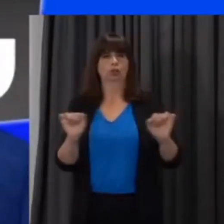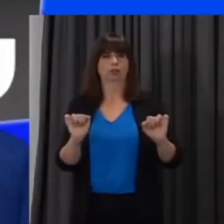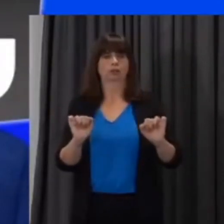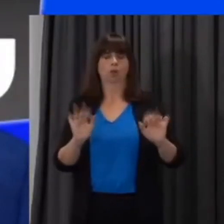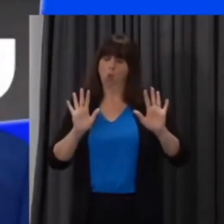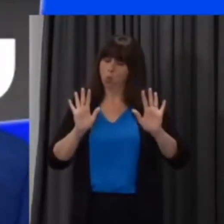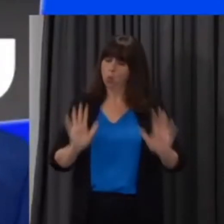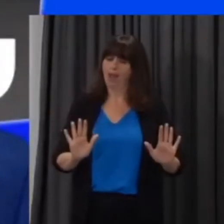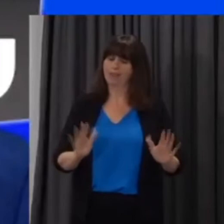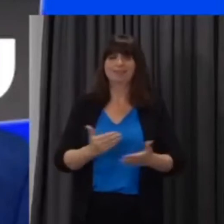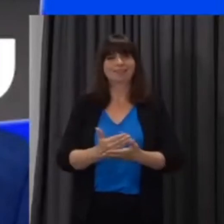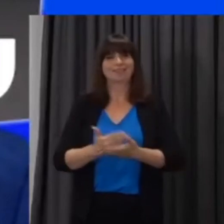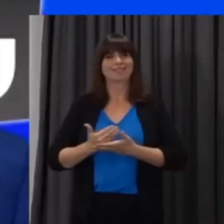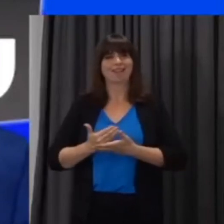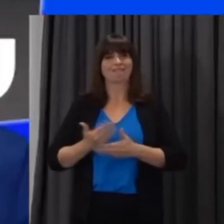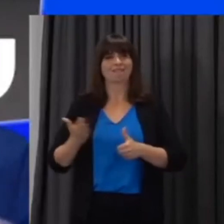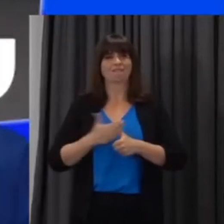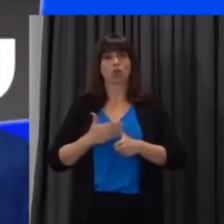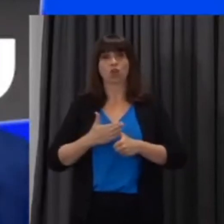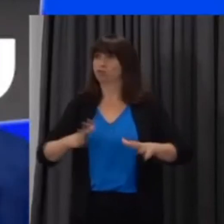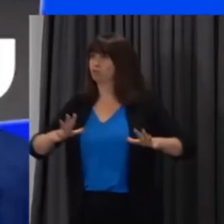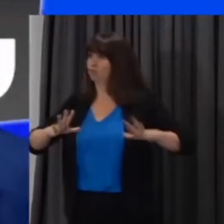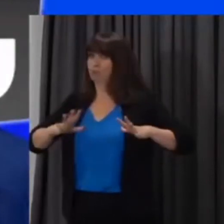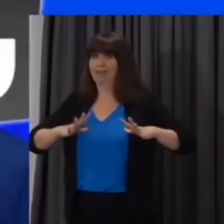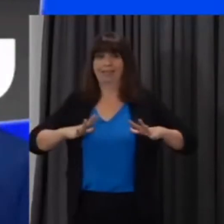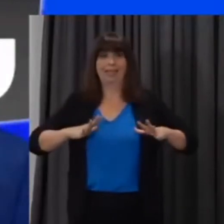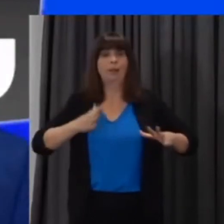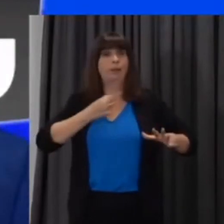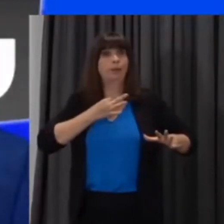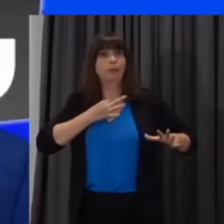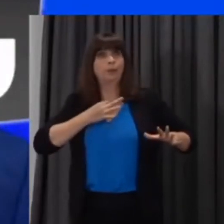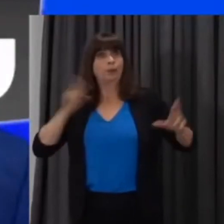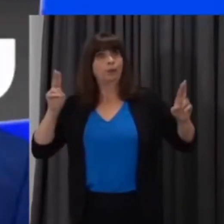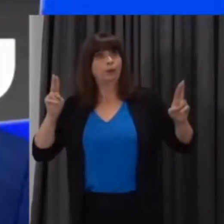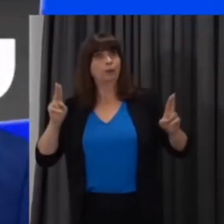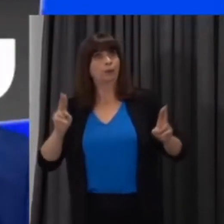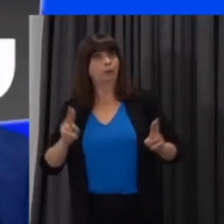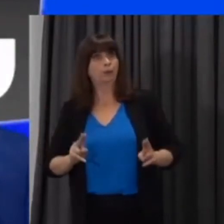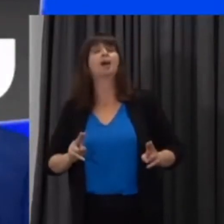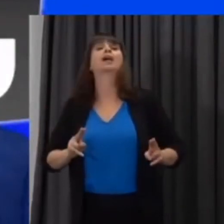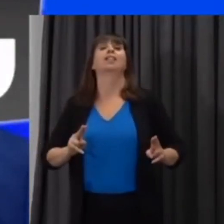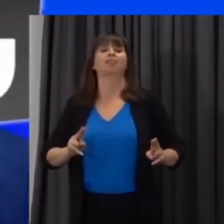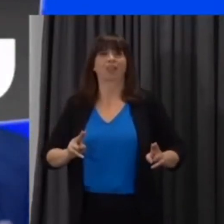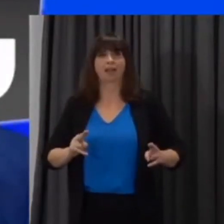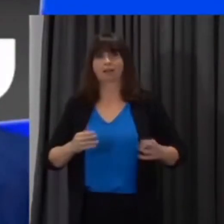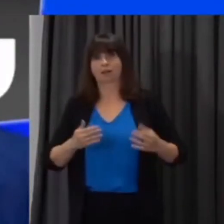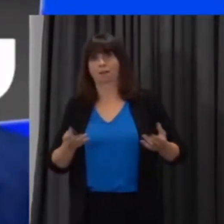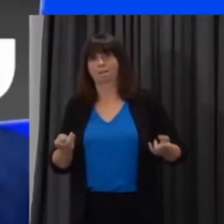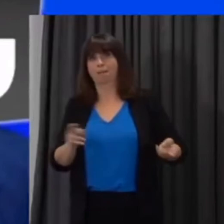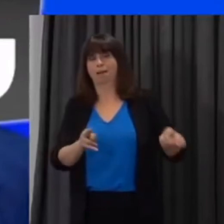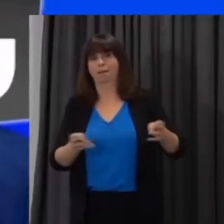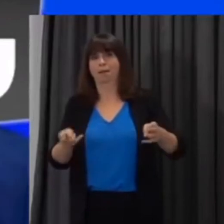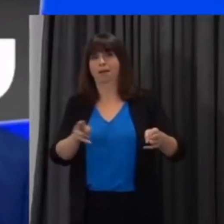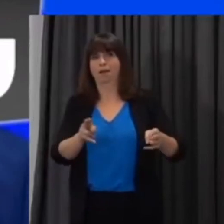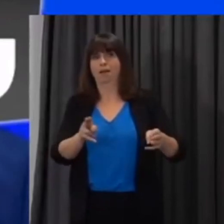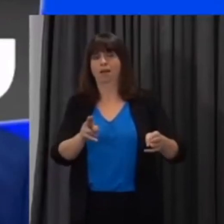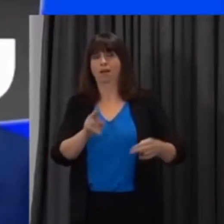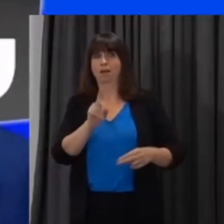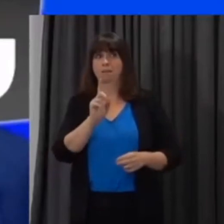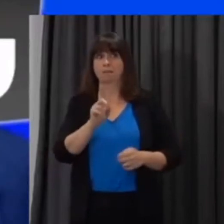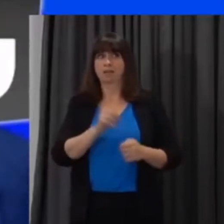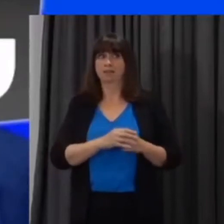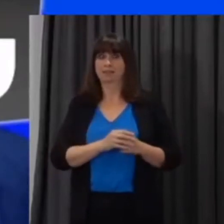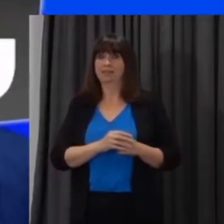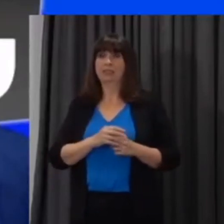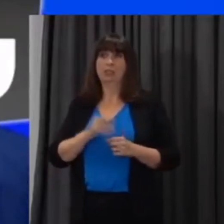and of course the until the element of risk is is low but perhaps in schools the element of risk is